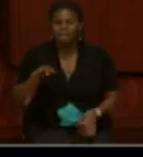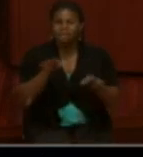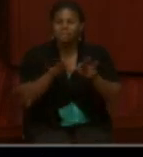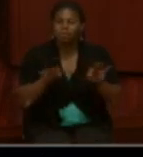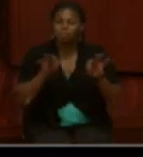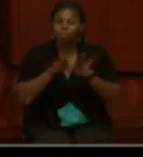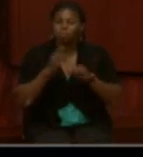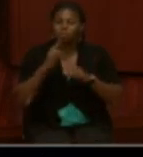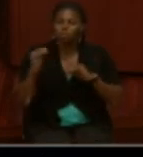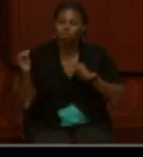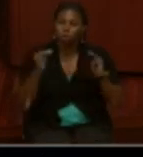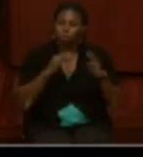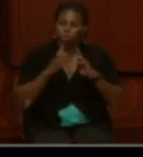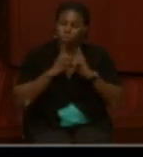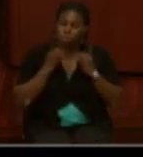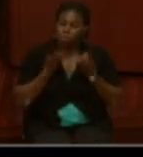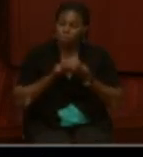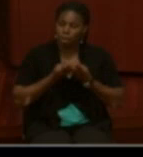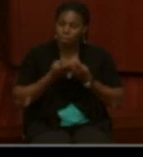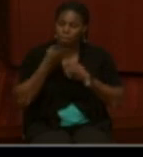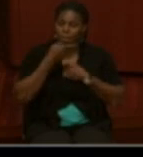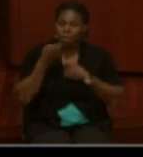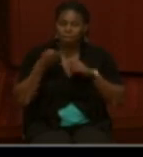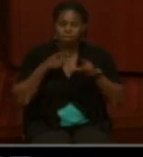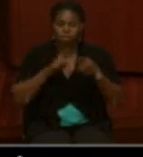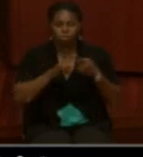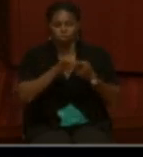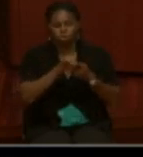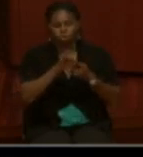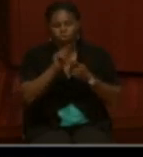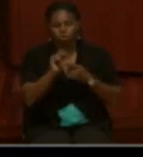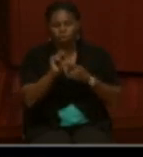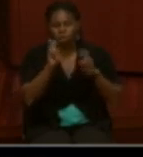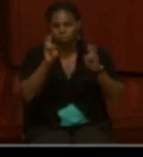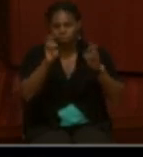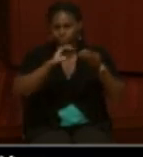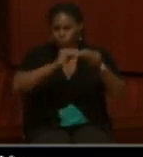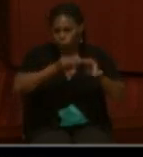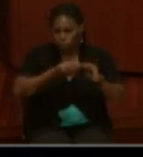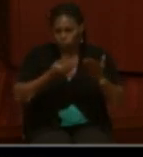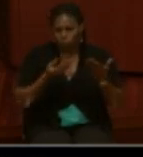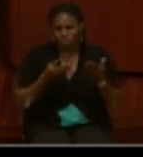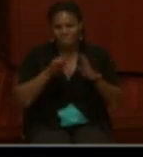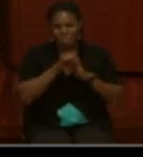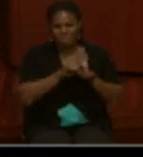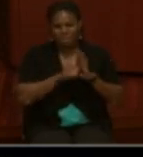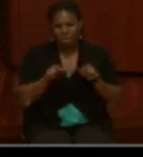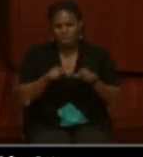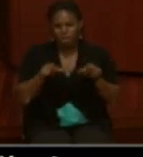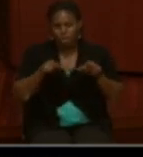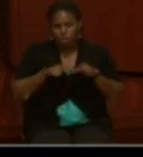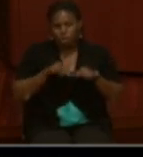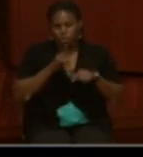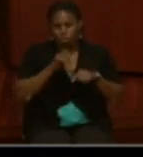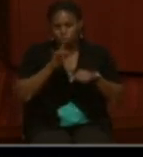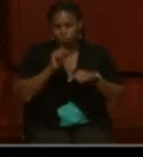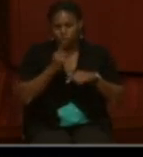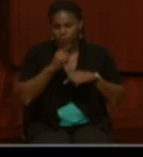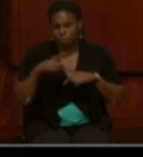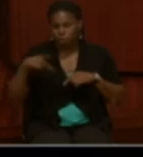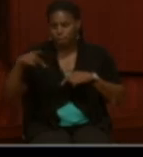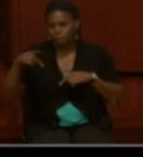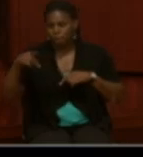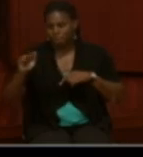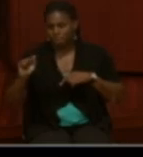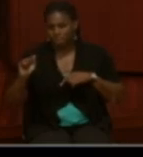Department because it goes towards the draft quotas that would be the state and the local draft quotas for Pennsylvania. So he